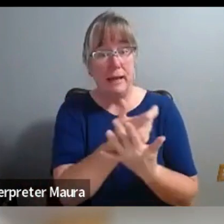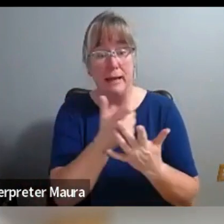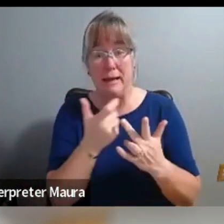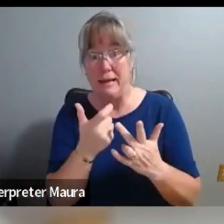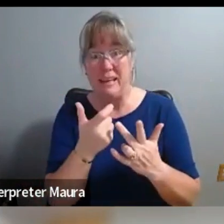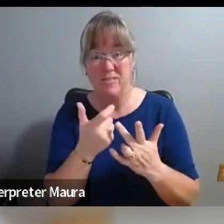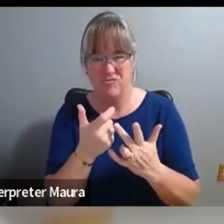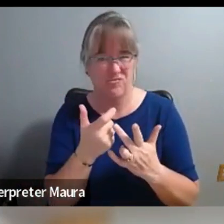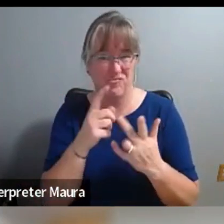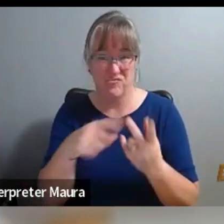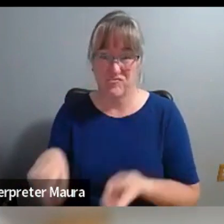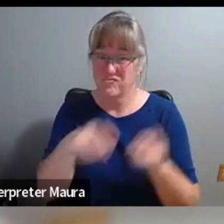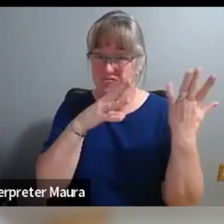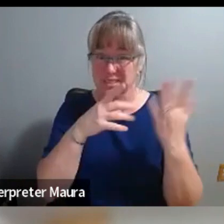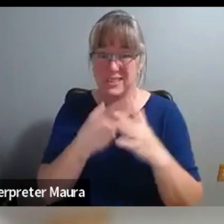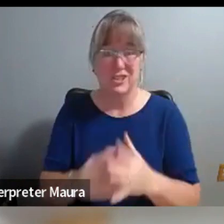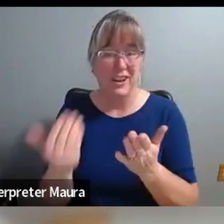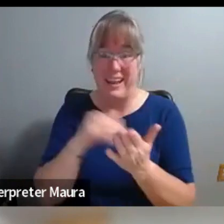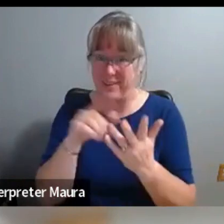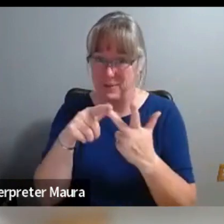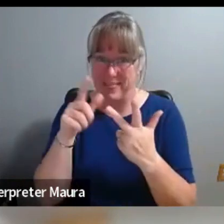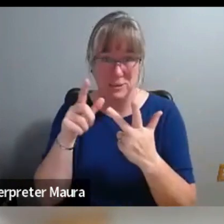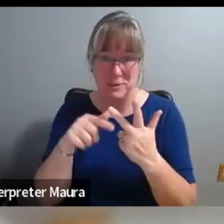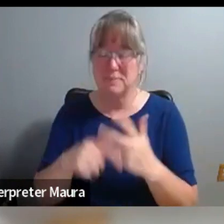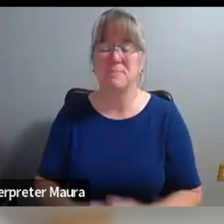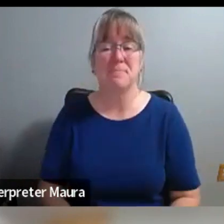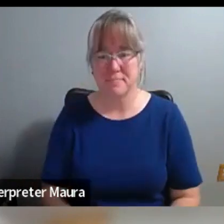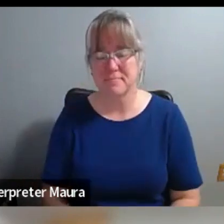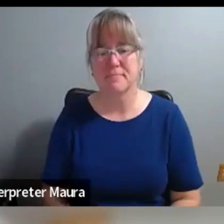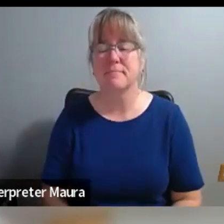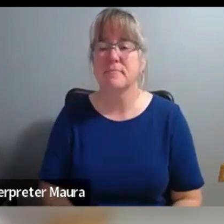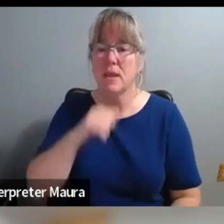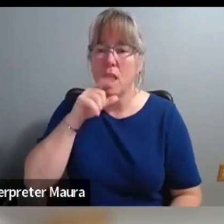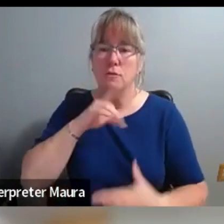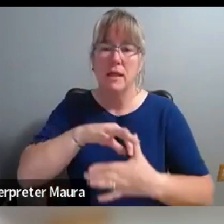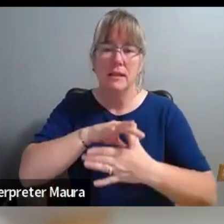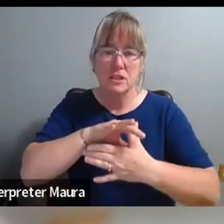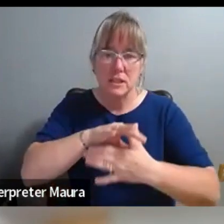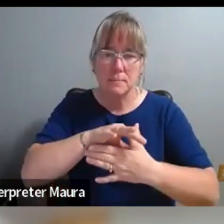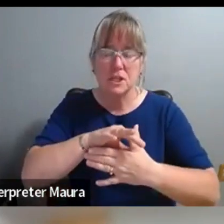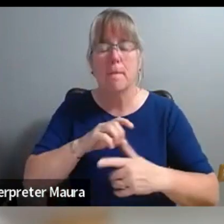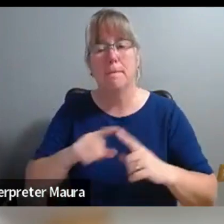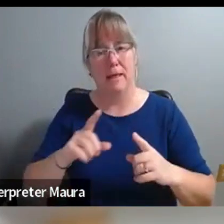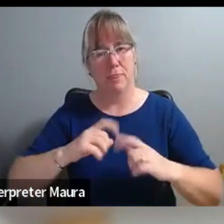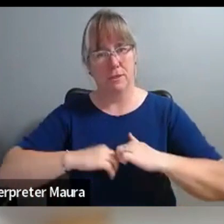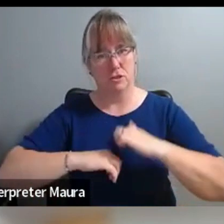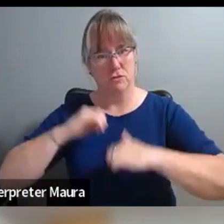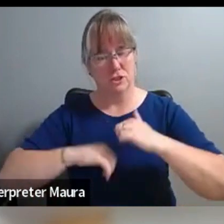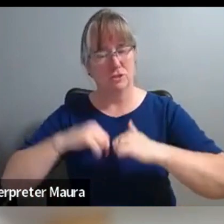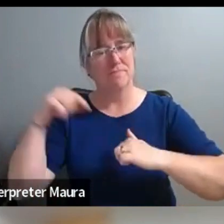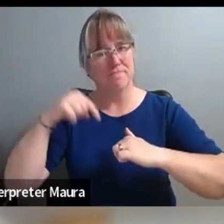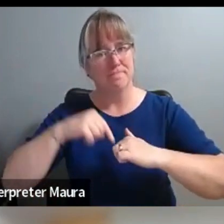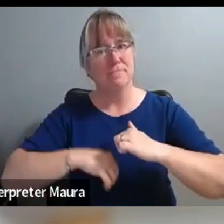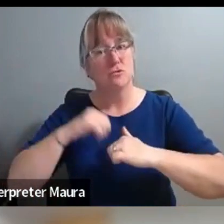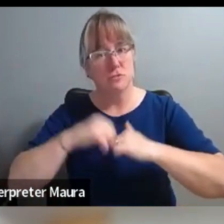So that wasn't so much about this, the difficulty of subject matter and more about structure, but that was an, that was definitely a moment